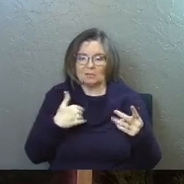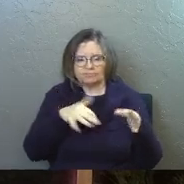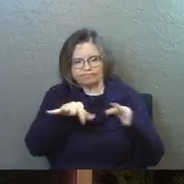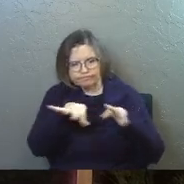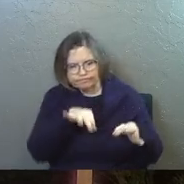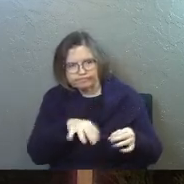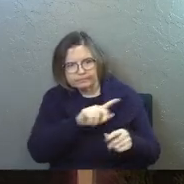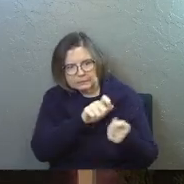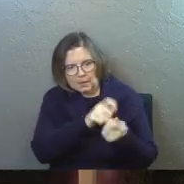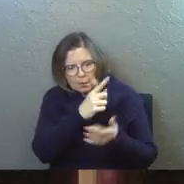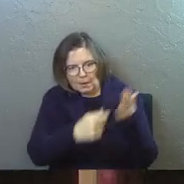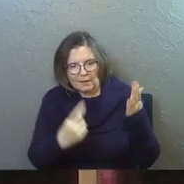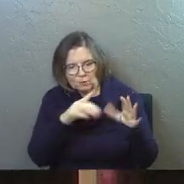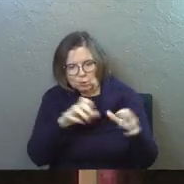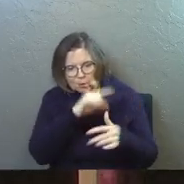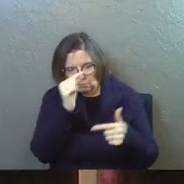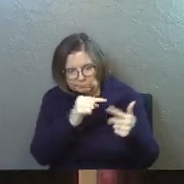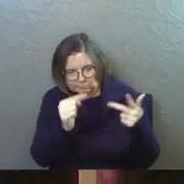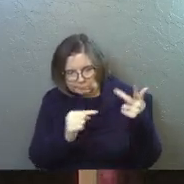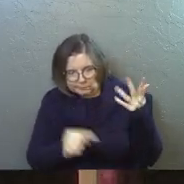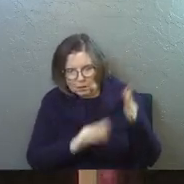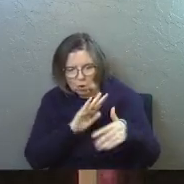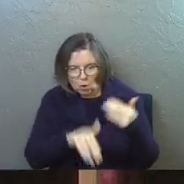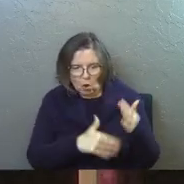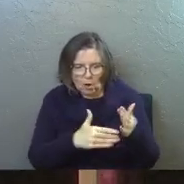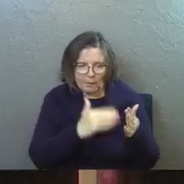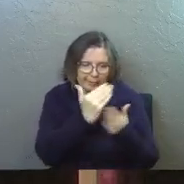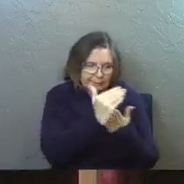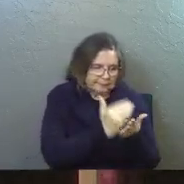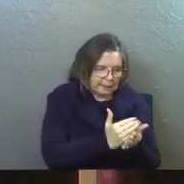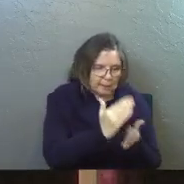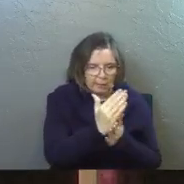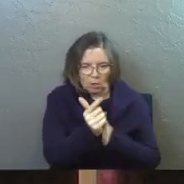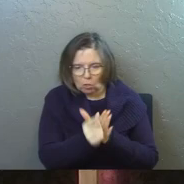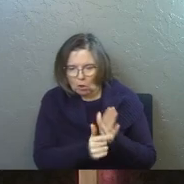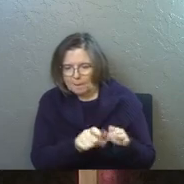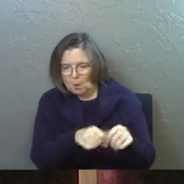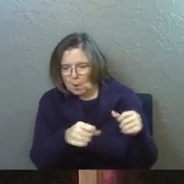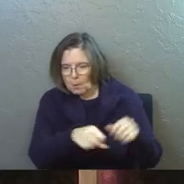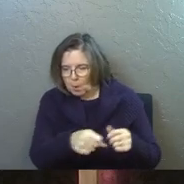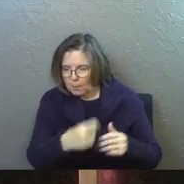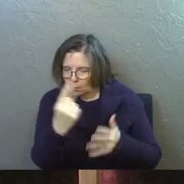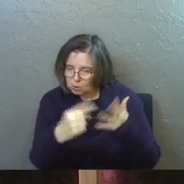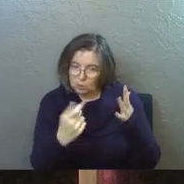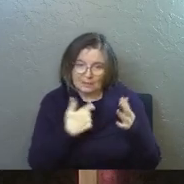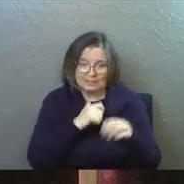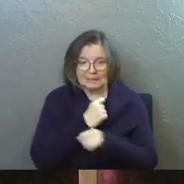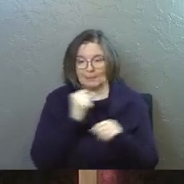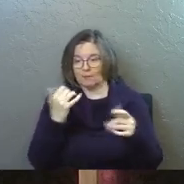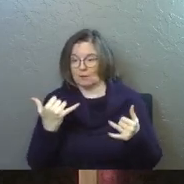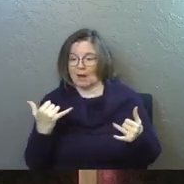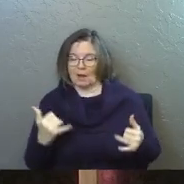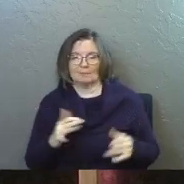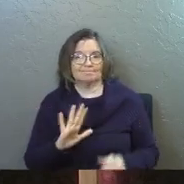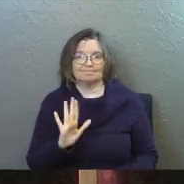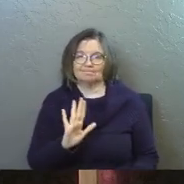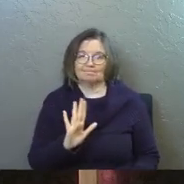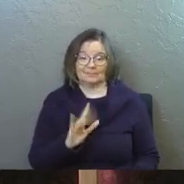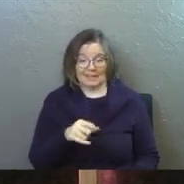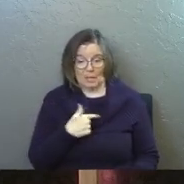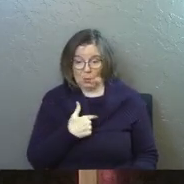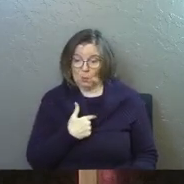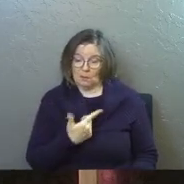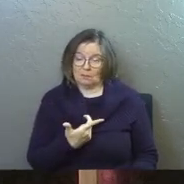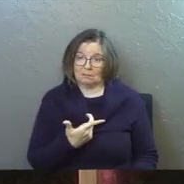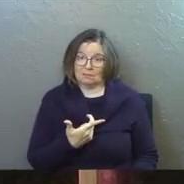is exactly why everybody's doing this to me. These are all the agendas. These are all the laws that are being broken. You need to set me free right now. He would have